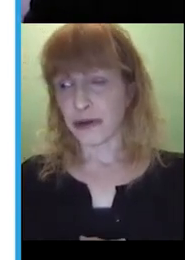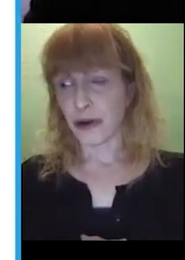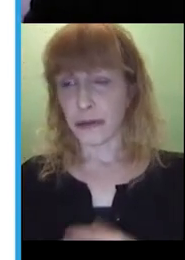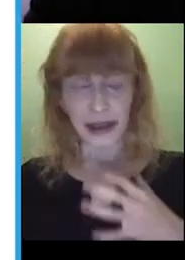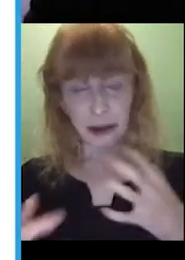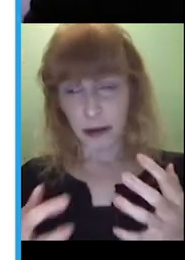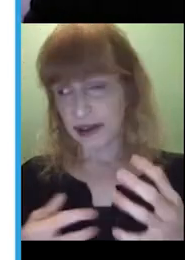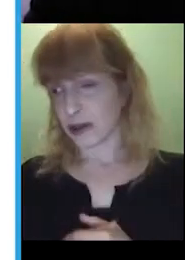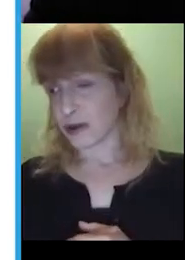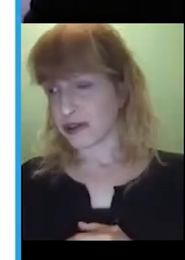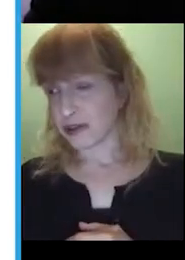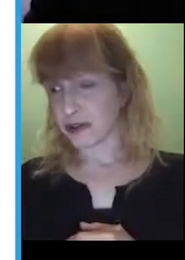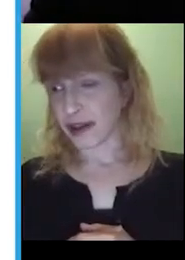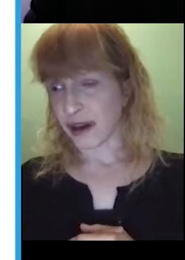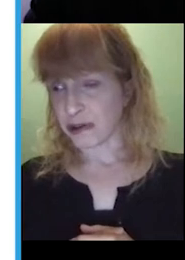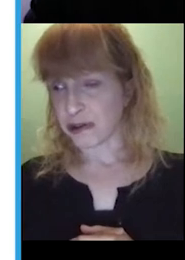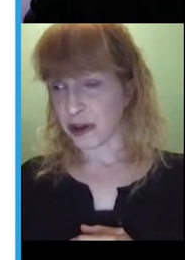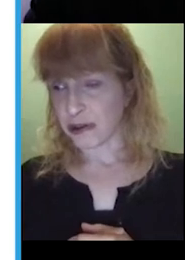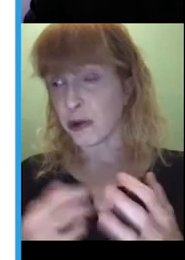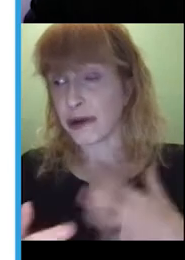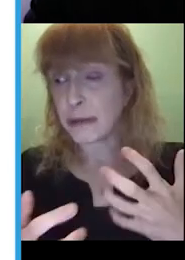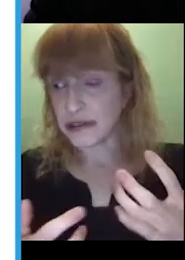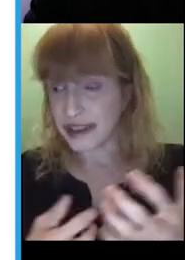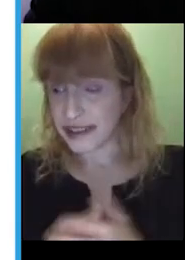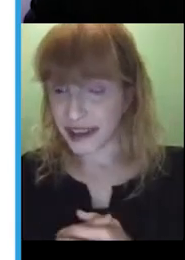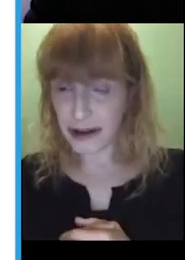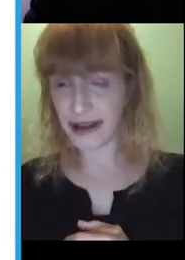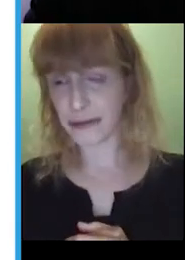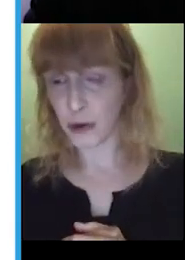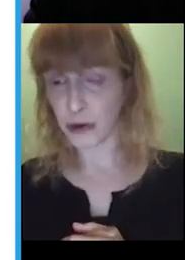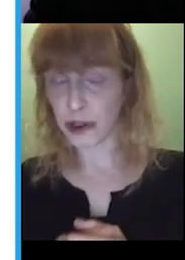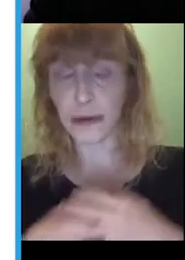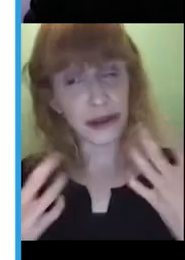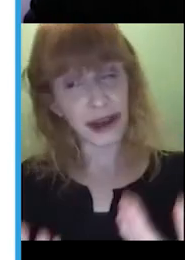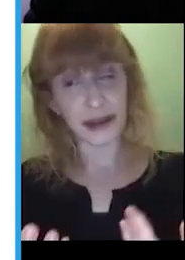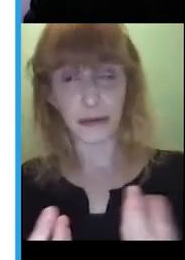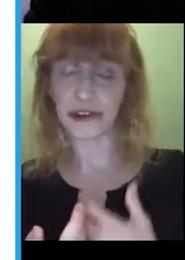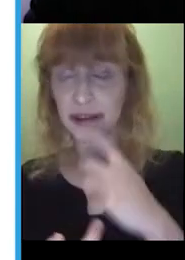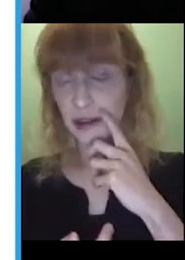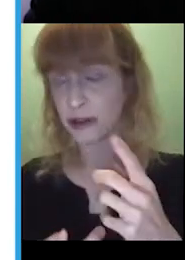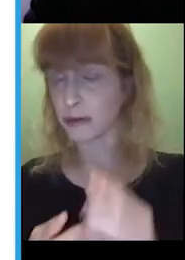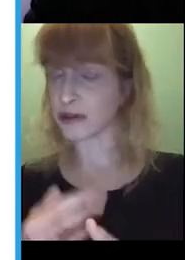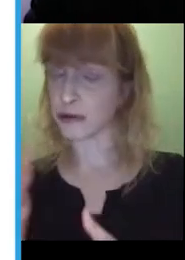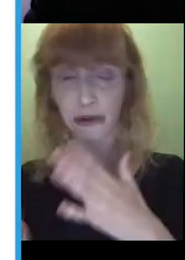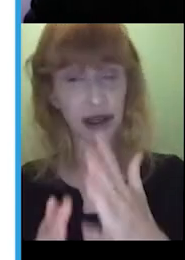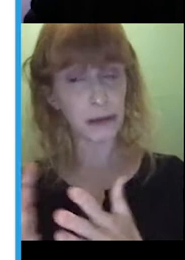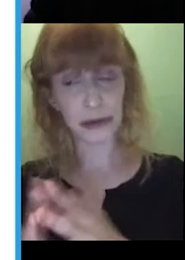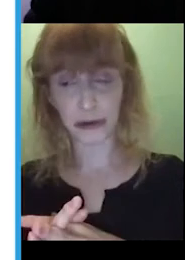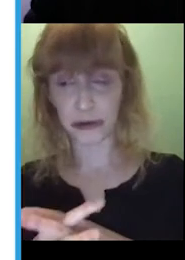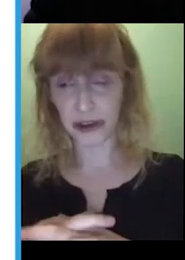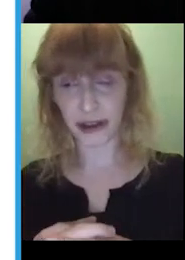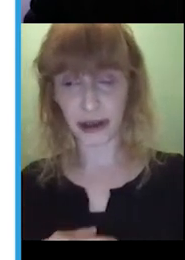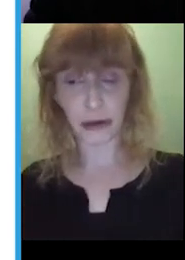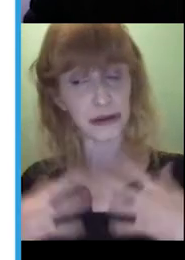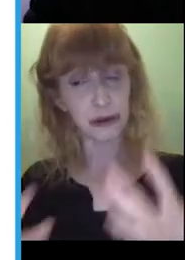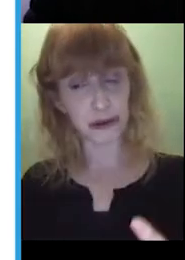So, overall, making comments and questions should encourage a child to talk in more detail or communicate in more detail. It might not be through talking, it might